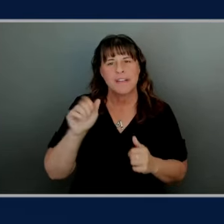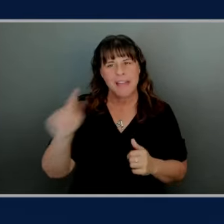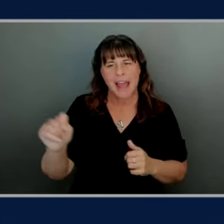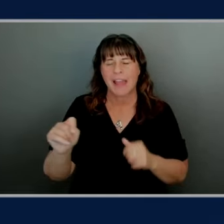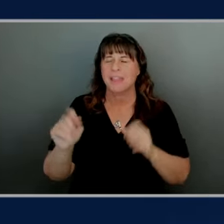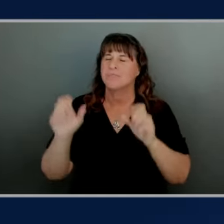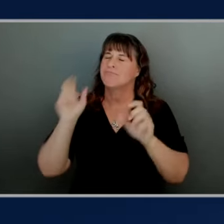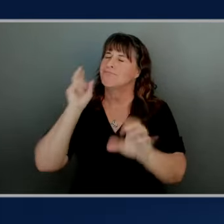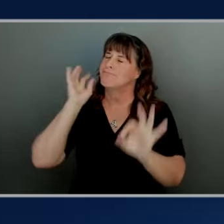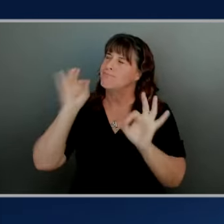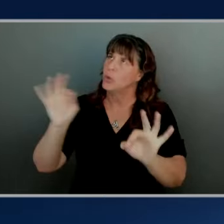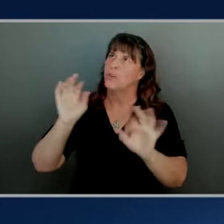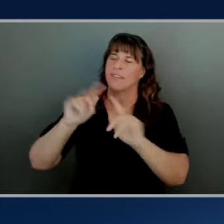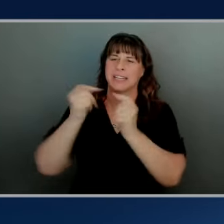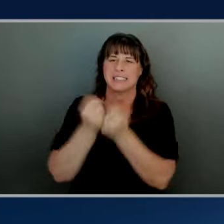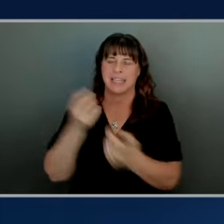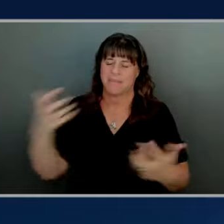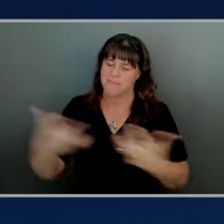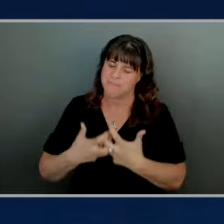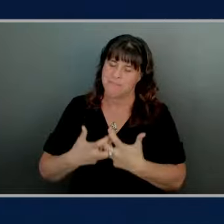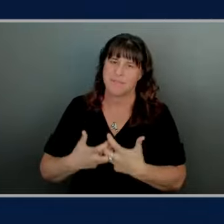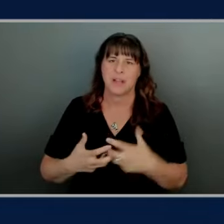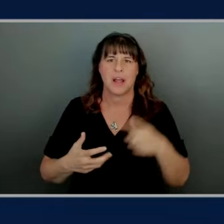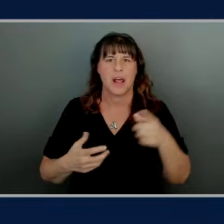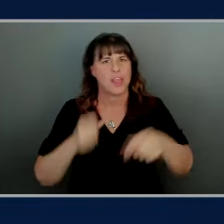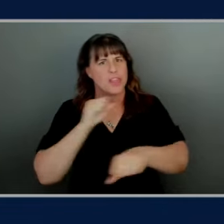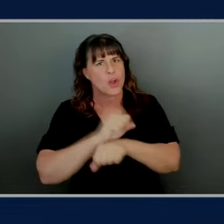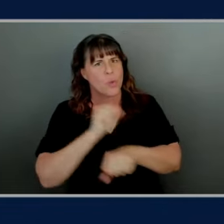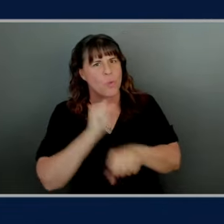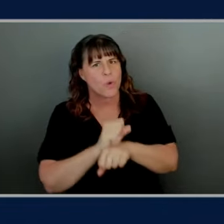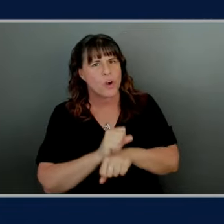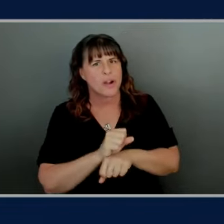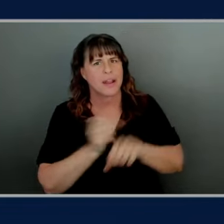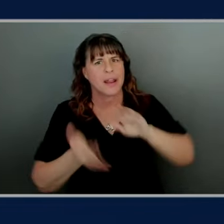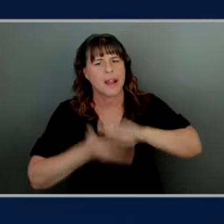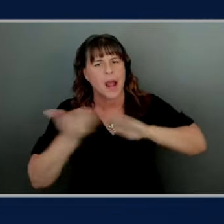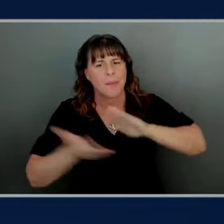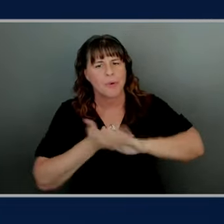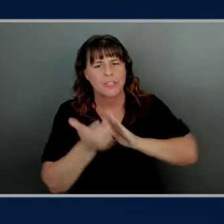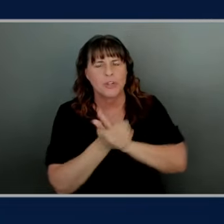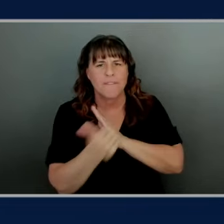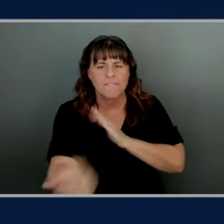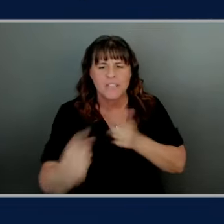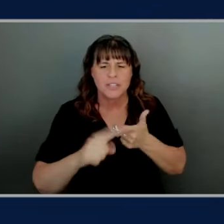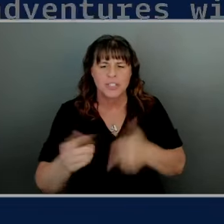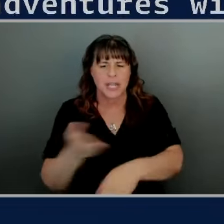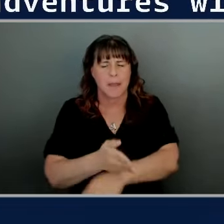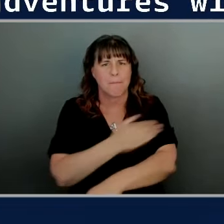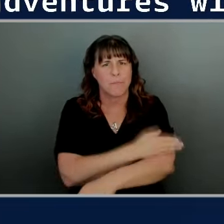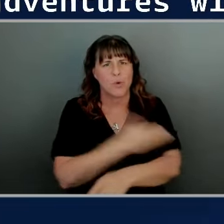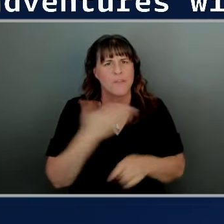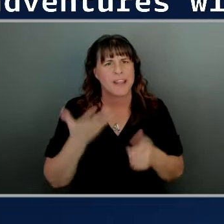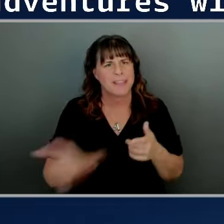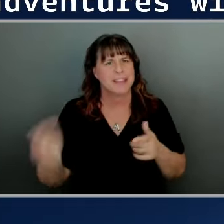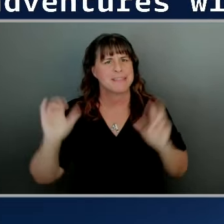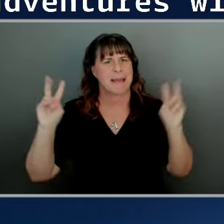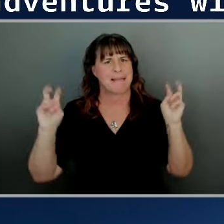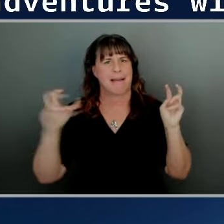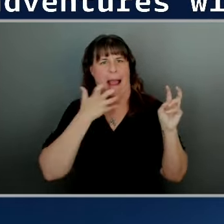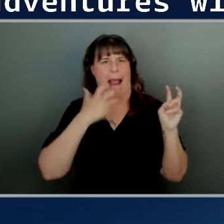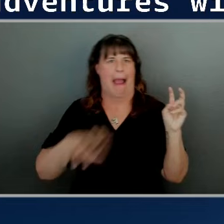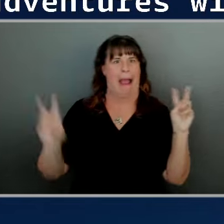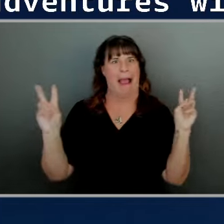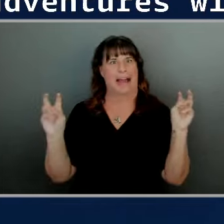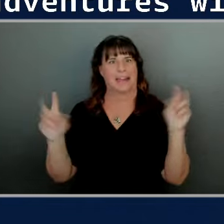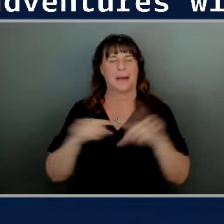sorry to interrupt because they're working on fitness they're working on operational efficiency they're working on improving things so that that is hot it is yeah yeah and I think